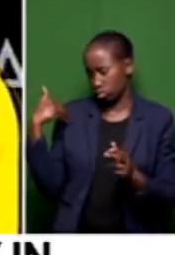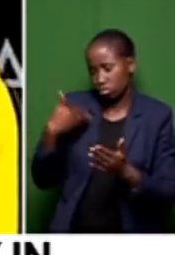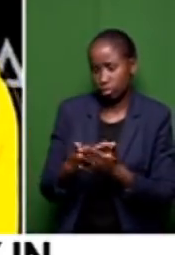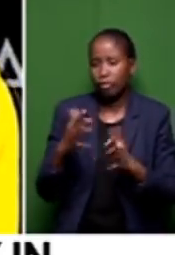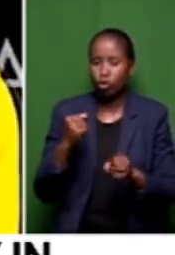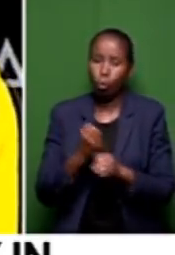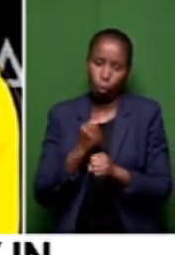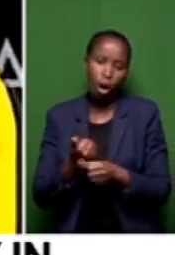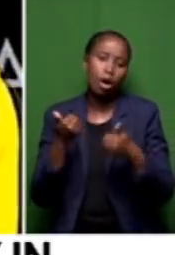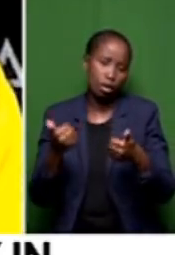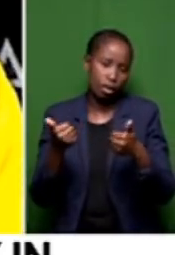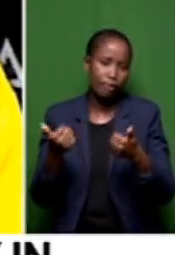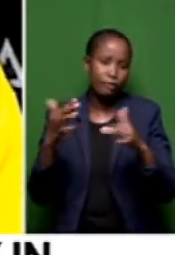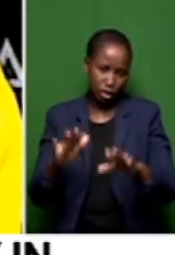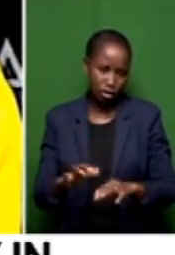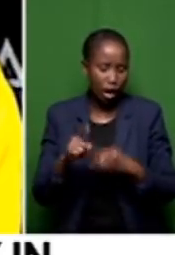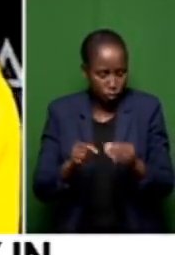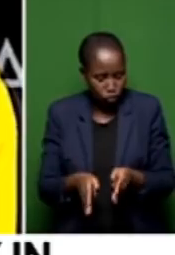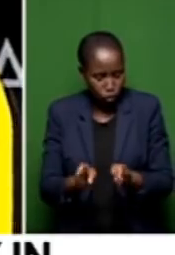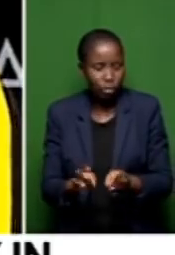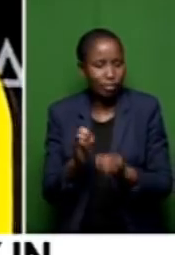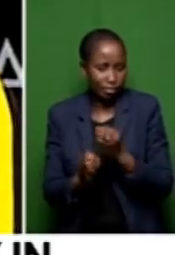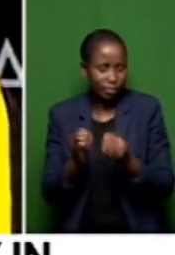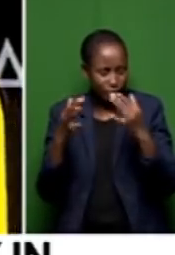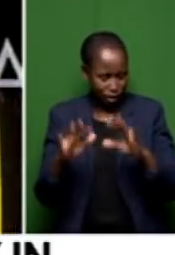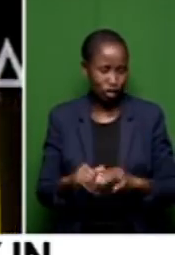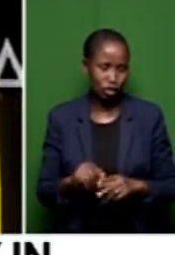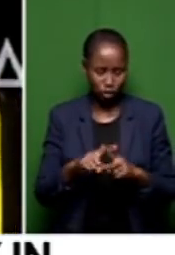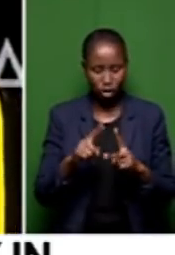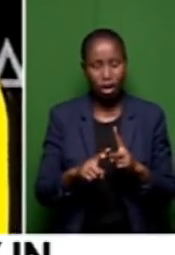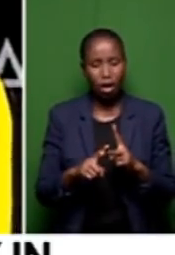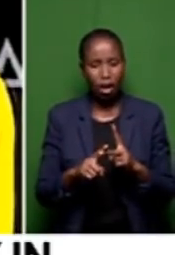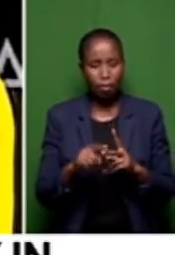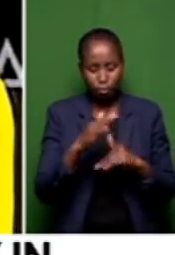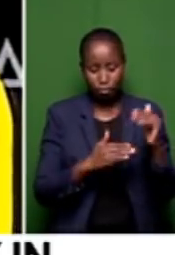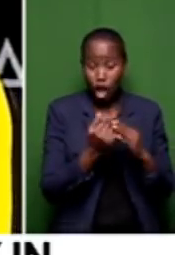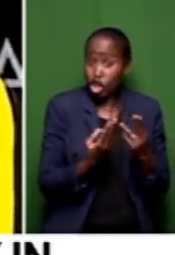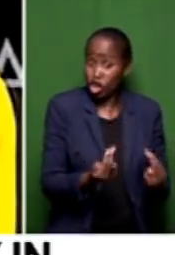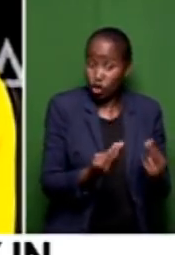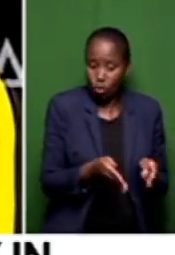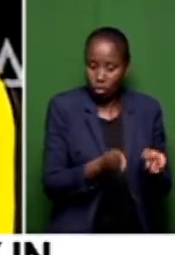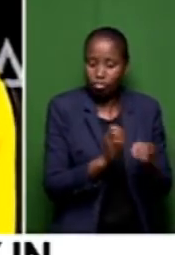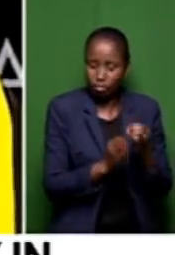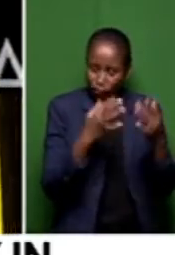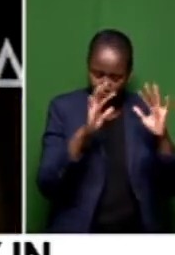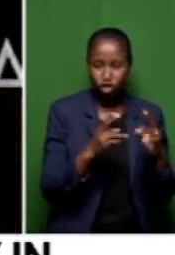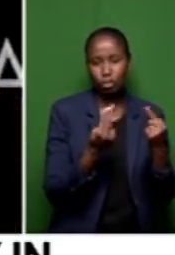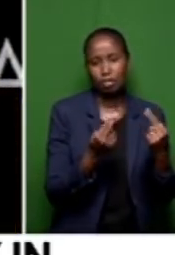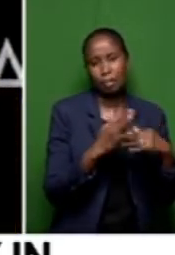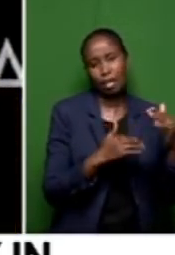is concerned, in terms of road maintenance, and as well as building new roads, both in the townships and in the urban.